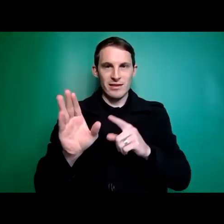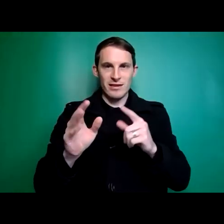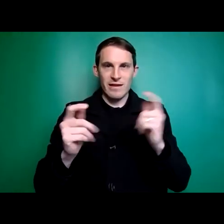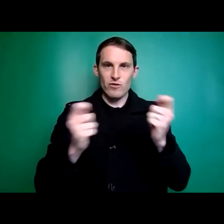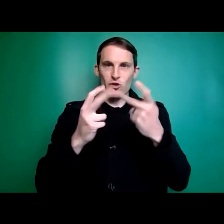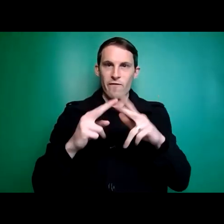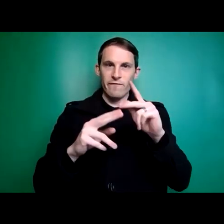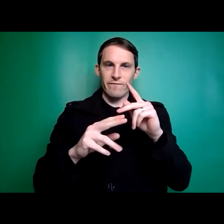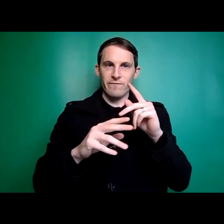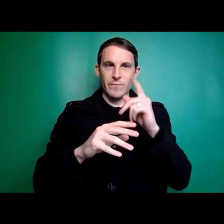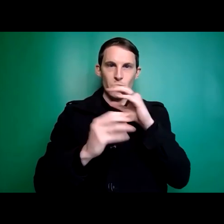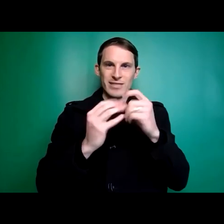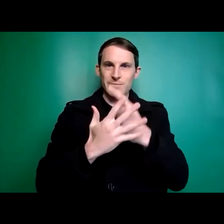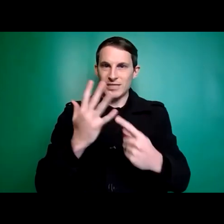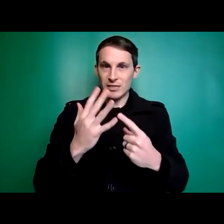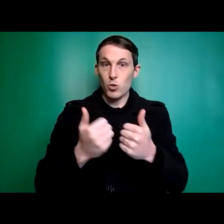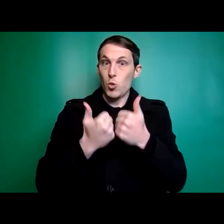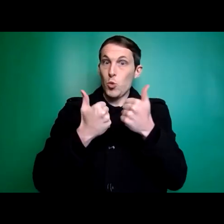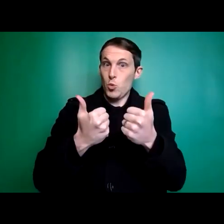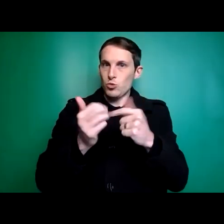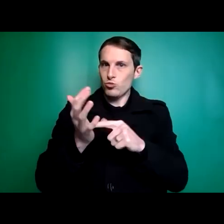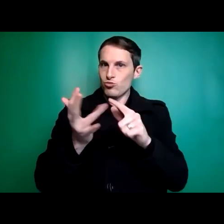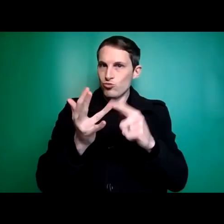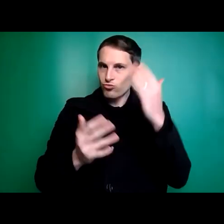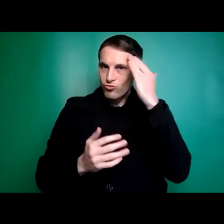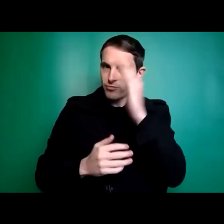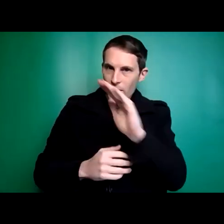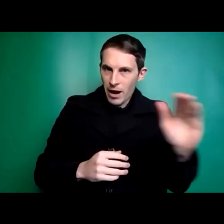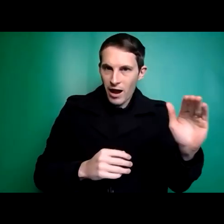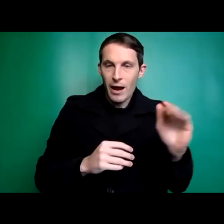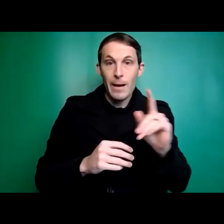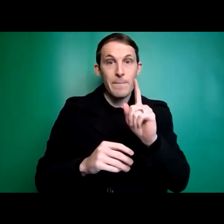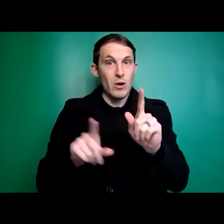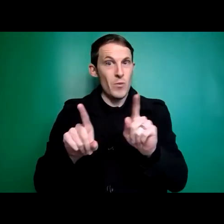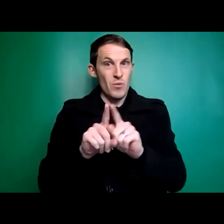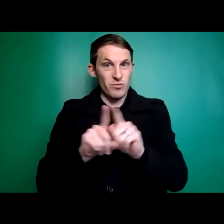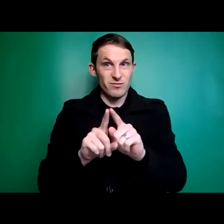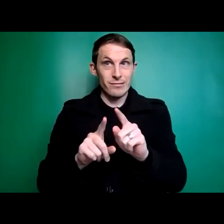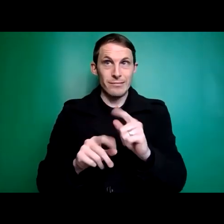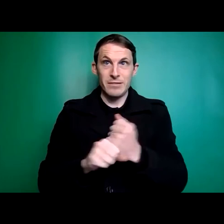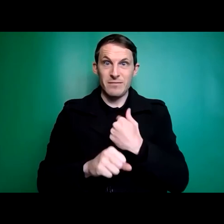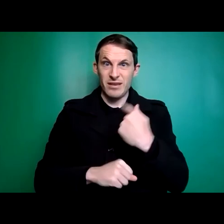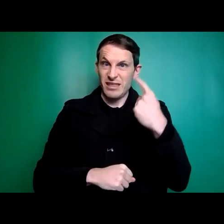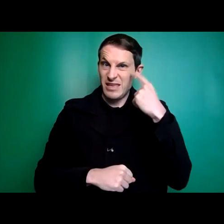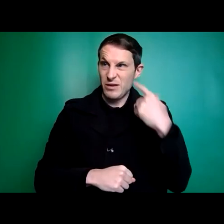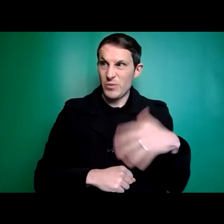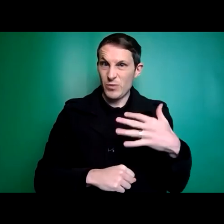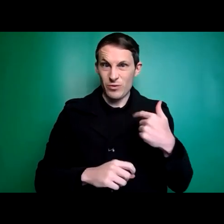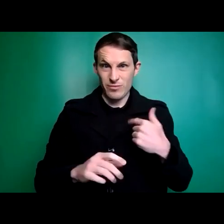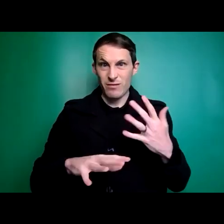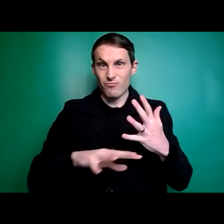It's good to be reminded of those things. But it reminds me just how long I've been operating in this field